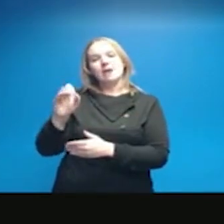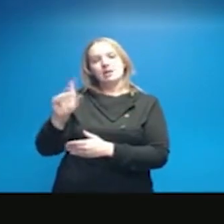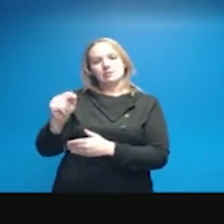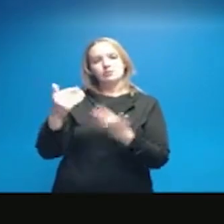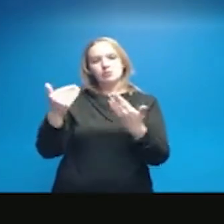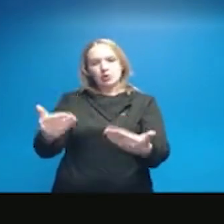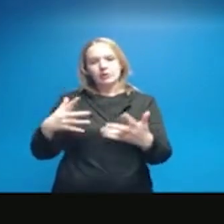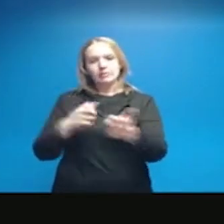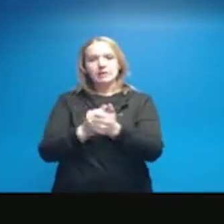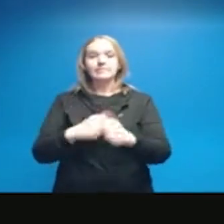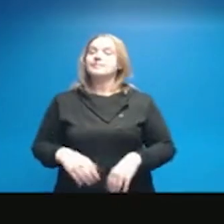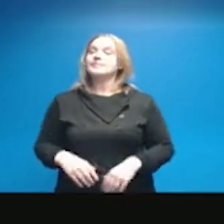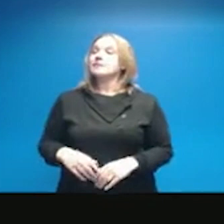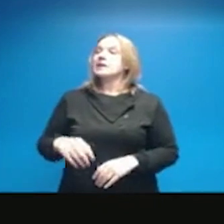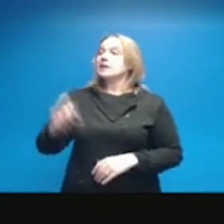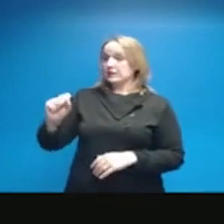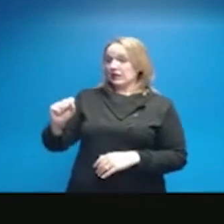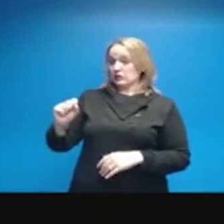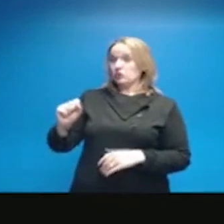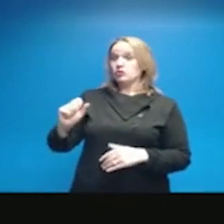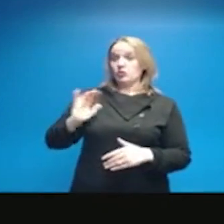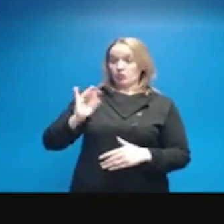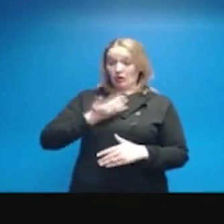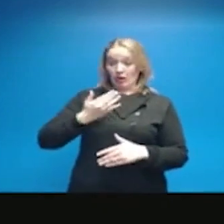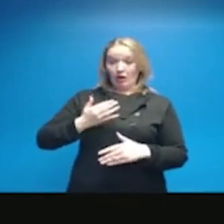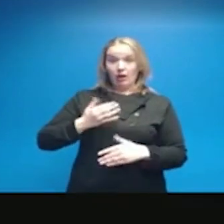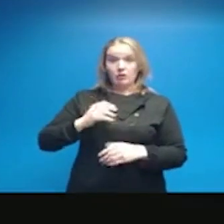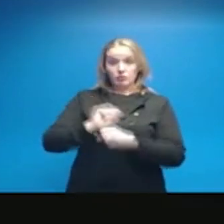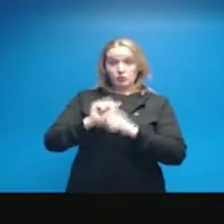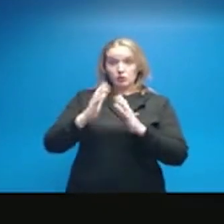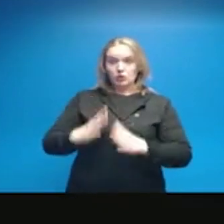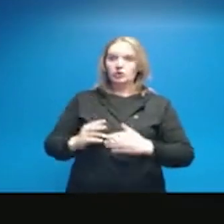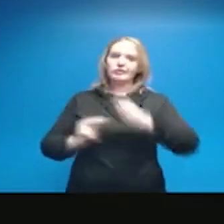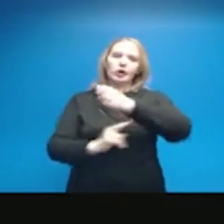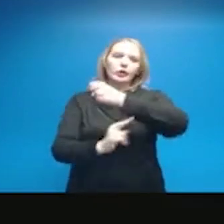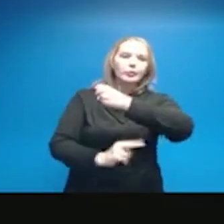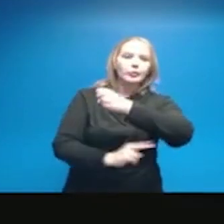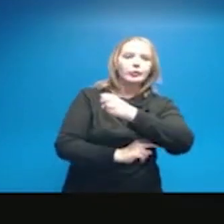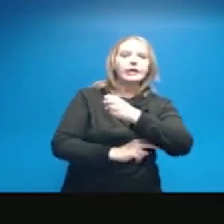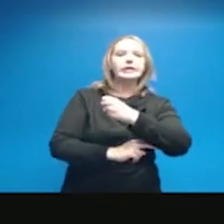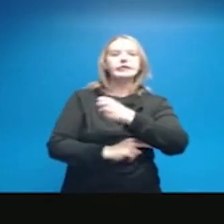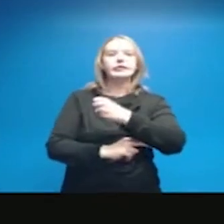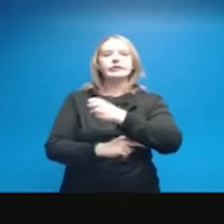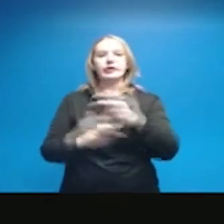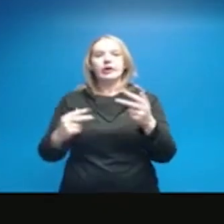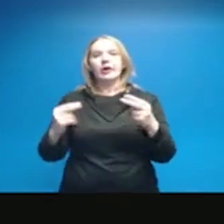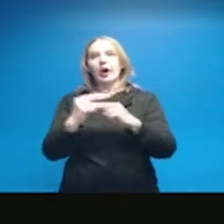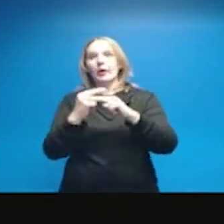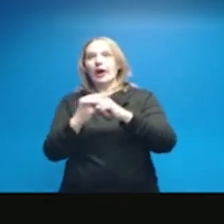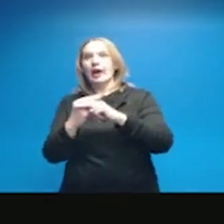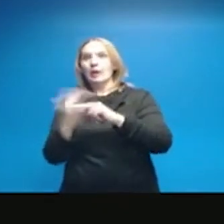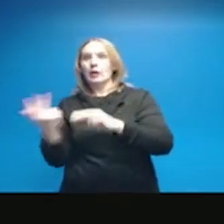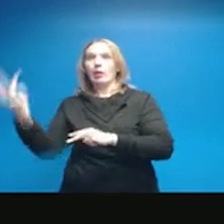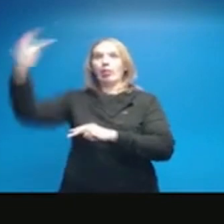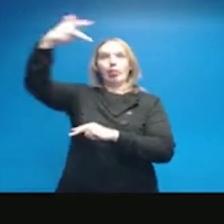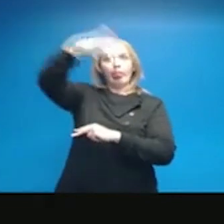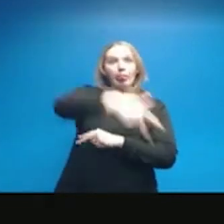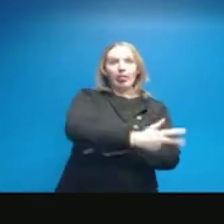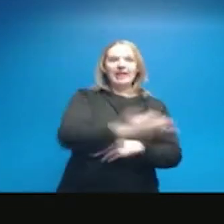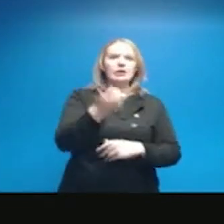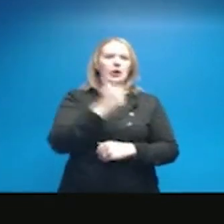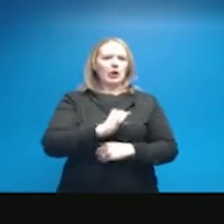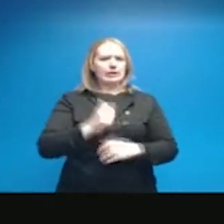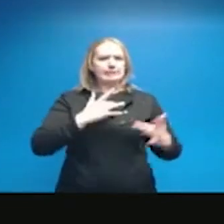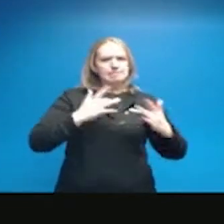Maria. So our TxDOT crews, we're continuing to treat our bridges, our overpasses, as well as any trouble spots that we see,